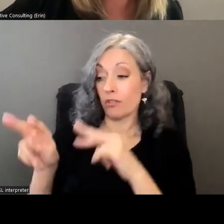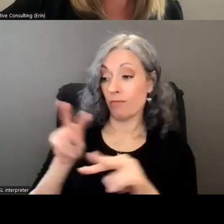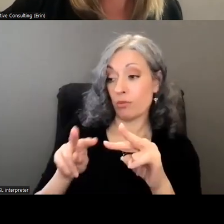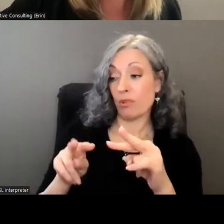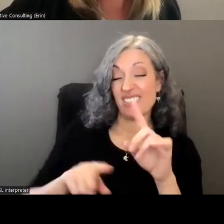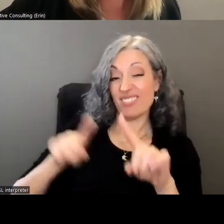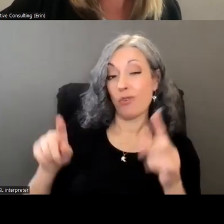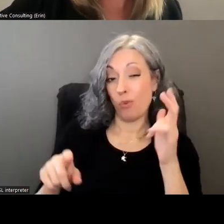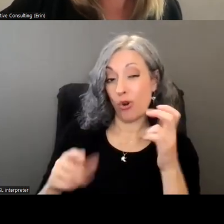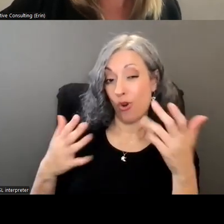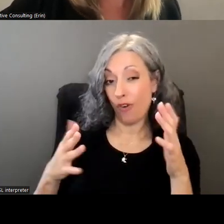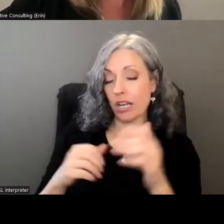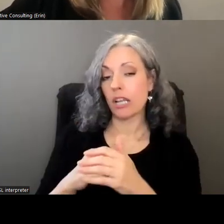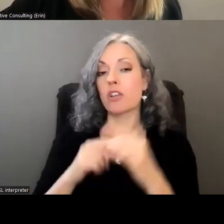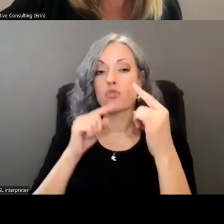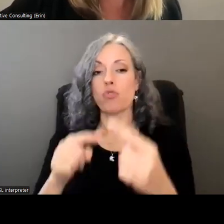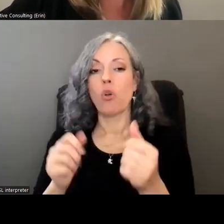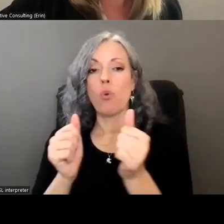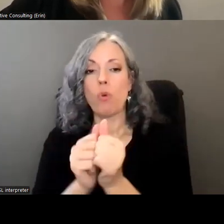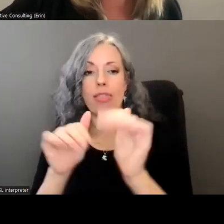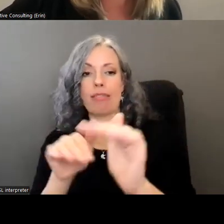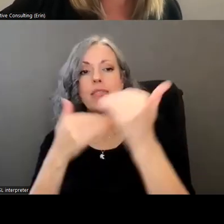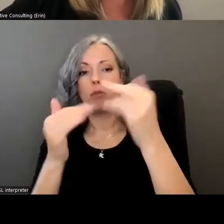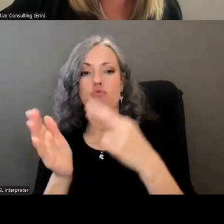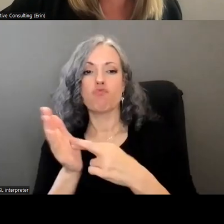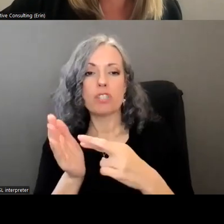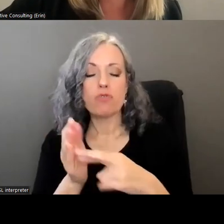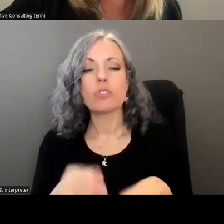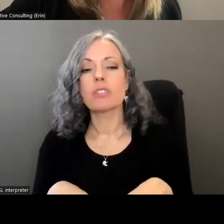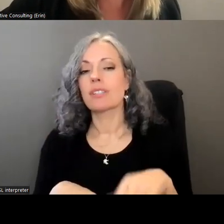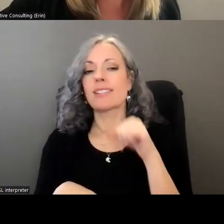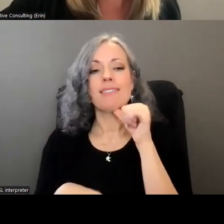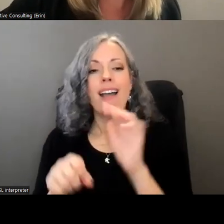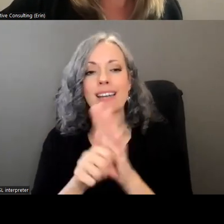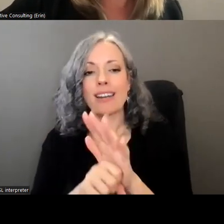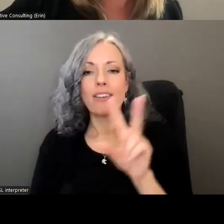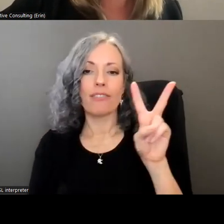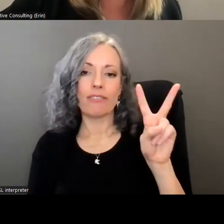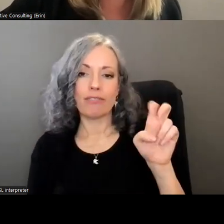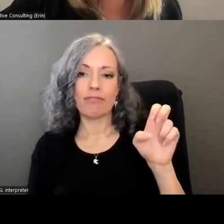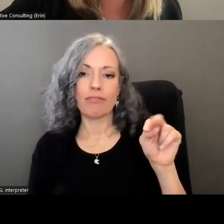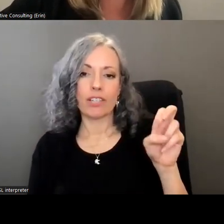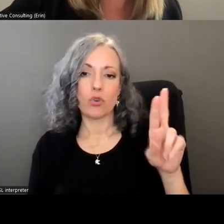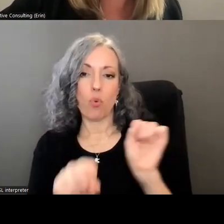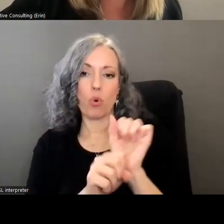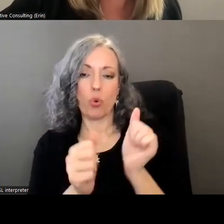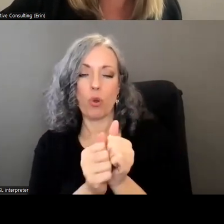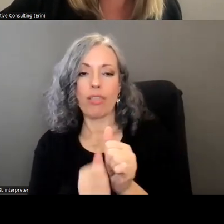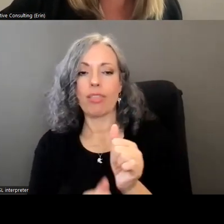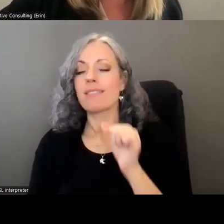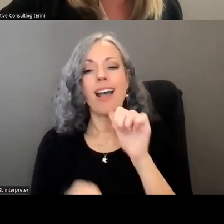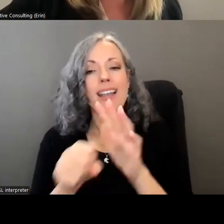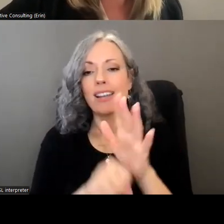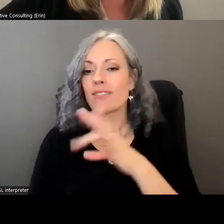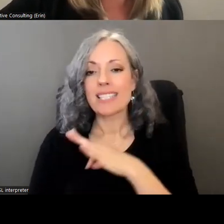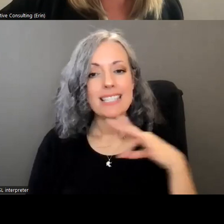rural communities they struggle most with limited resources less vendors to work with less staff limited capacities and capabilities